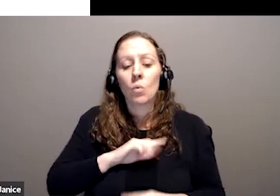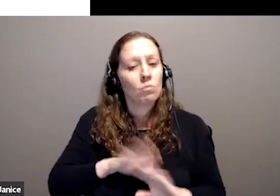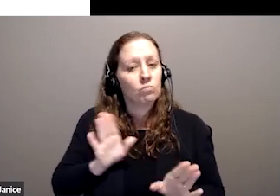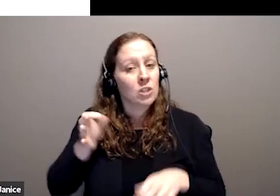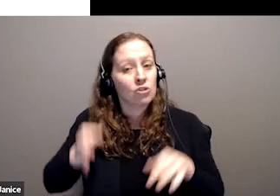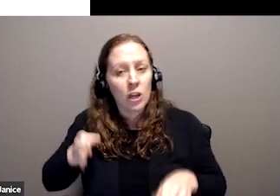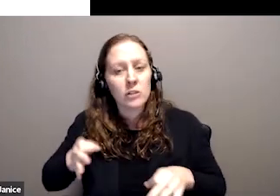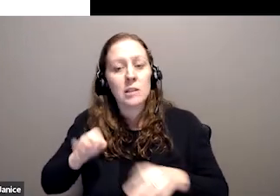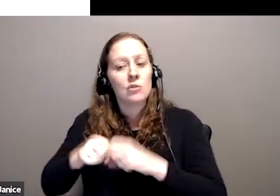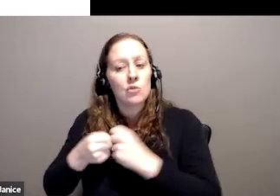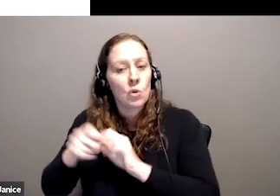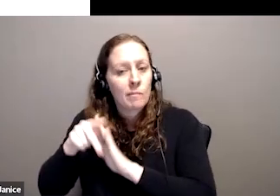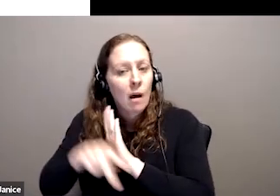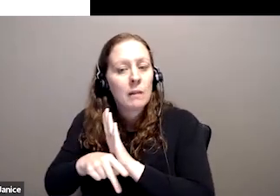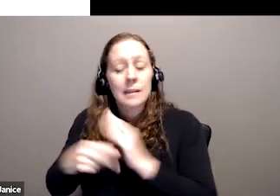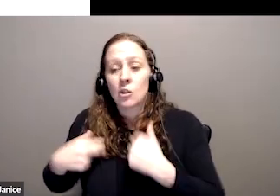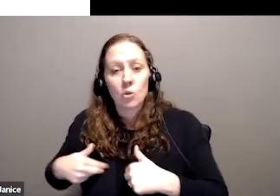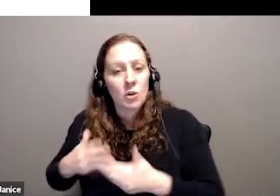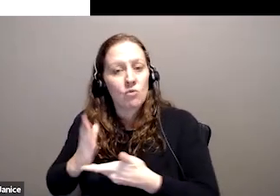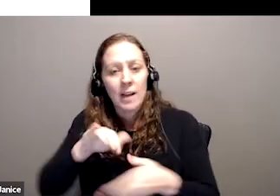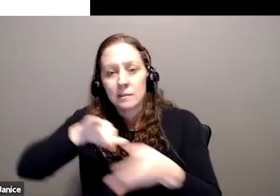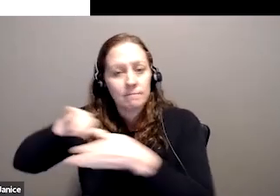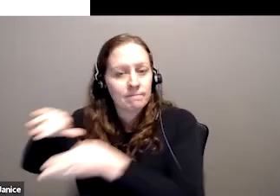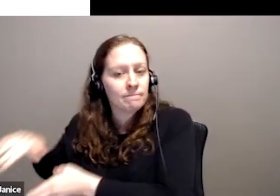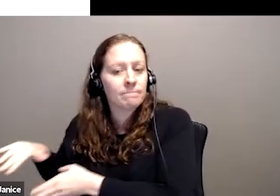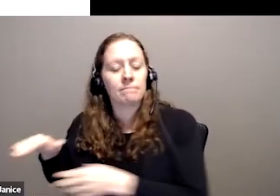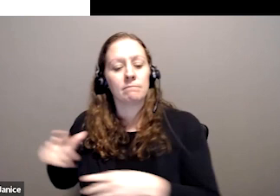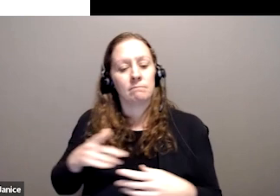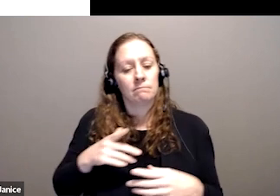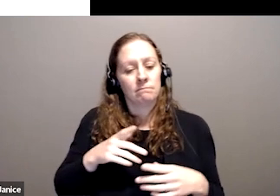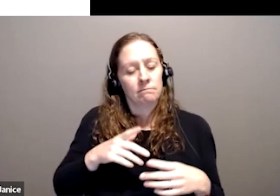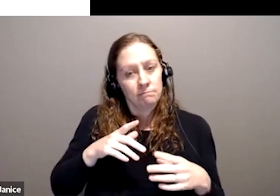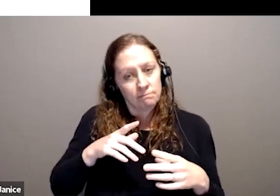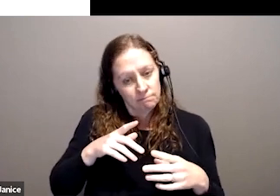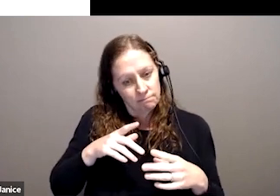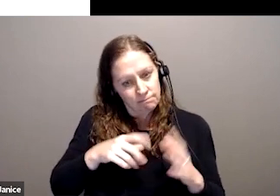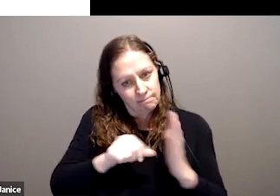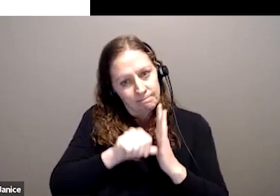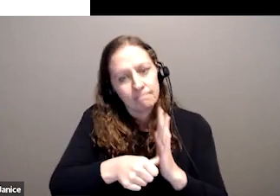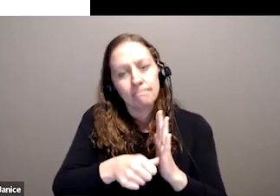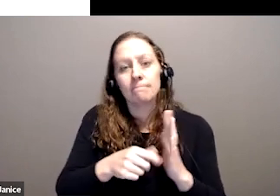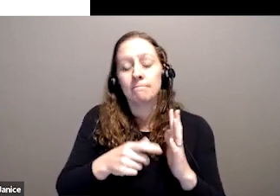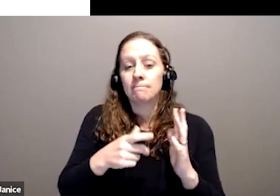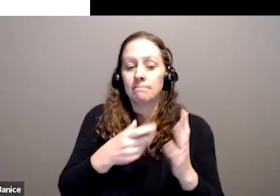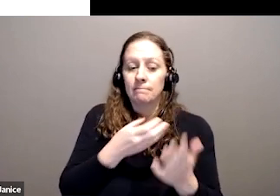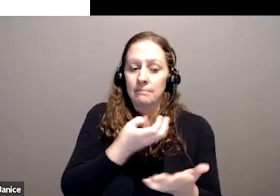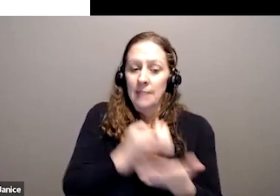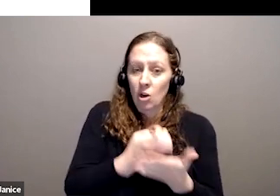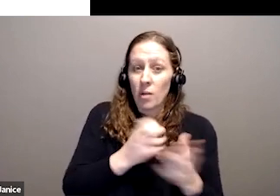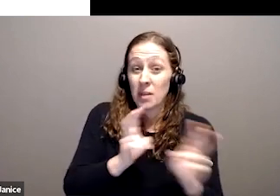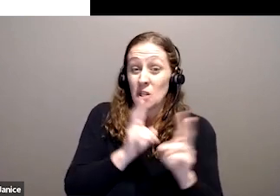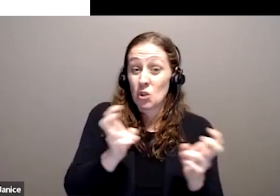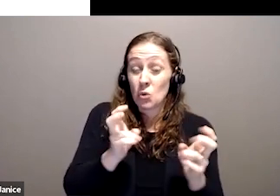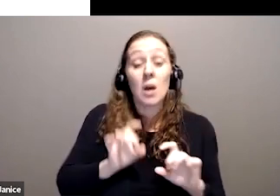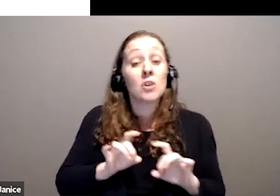social policy issue or a human rights issue. We framed it as an economic issue. And in Australia, at least, most public